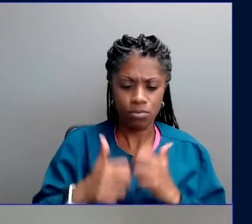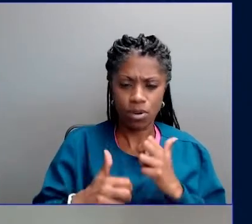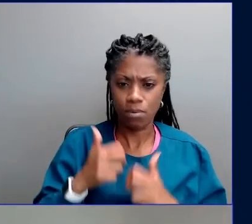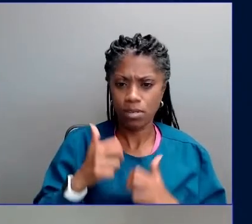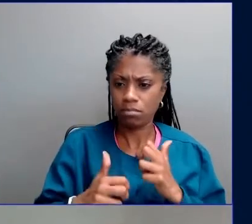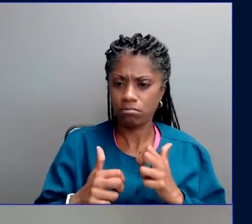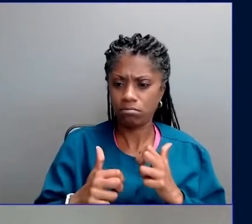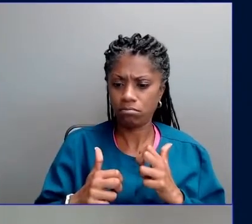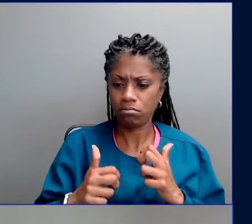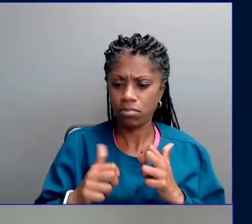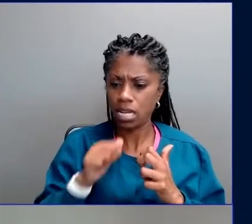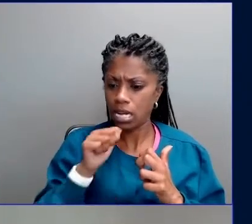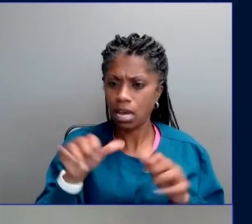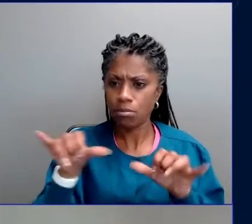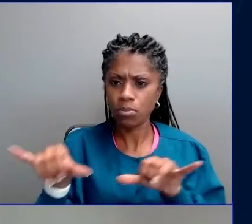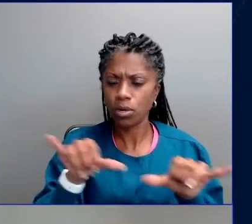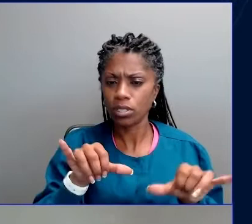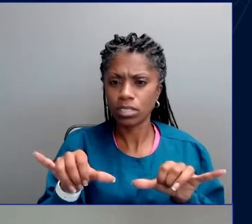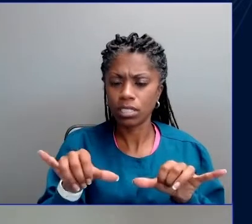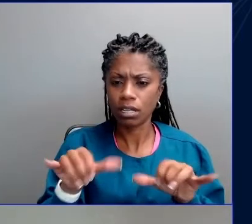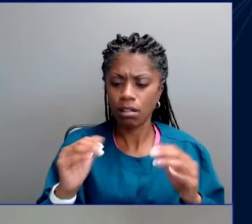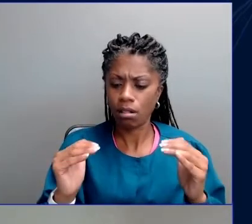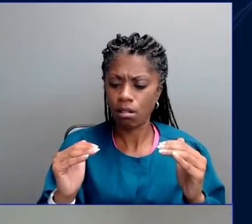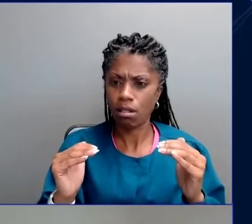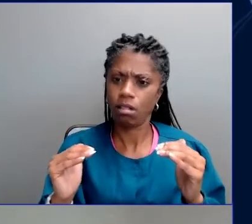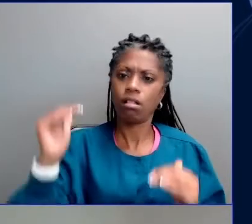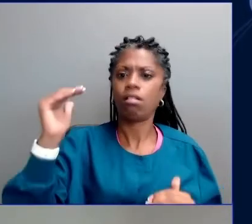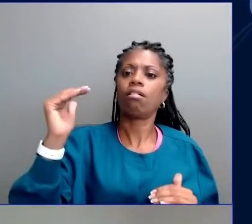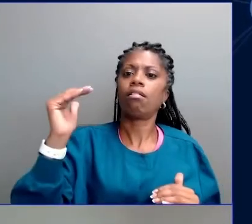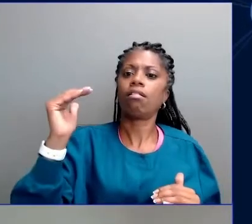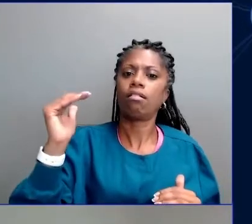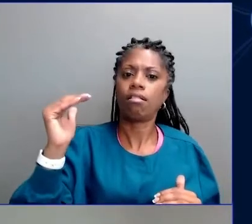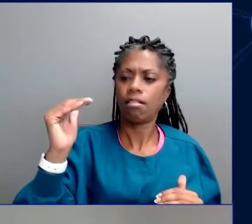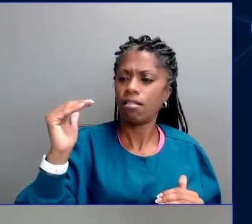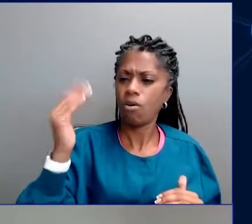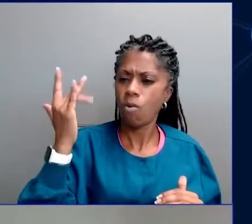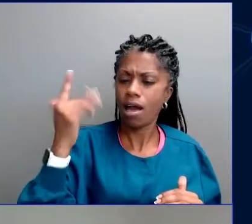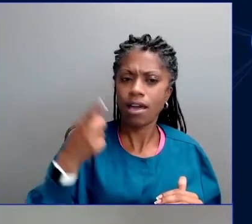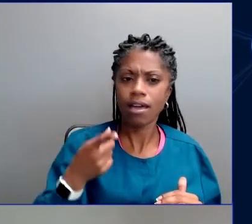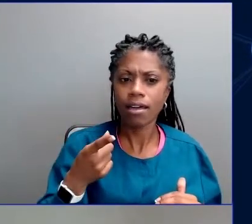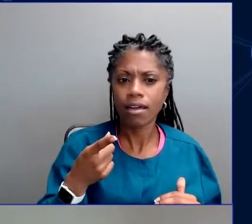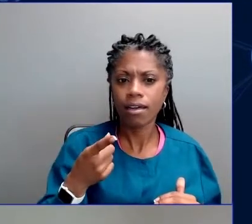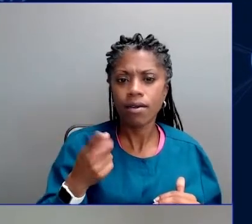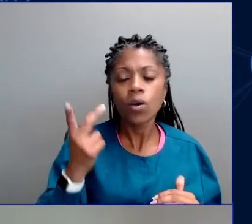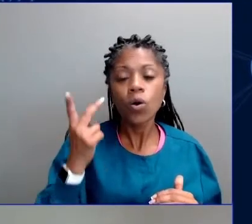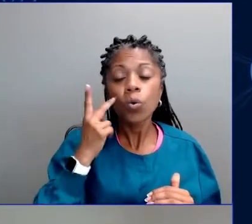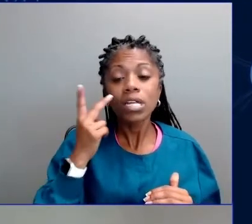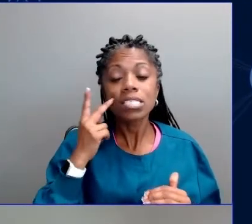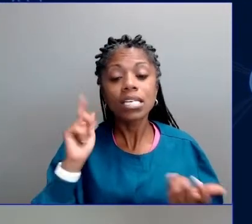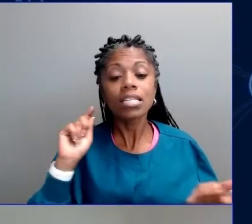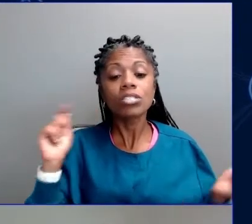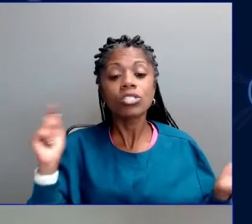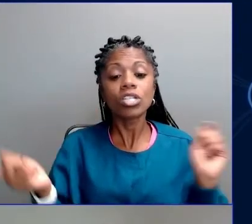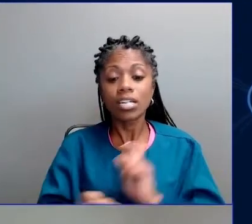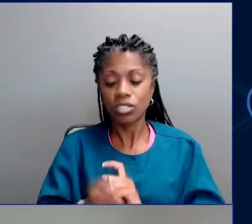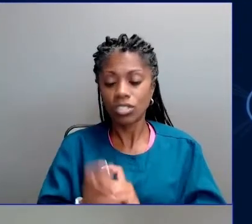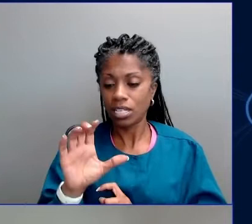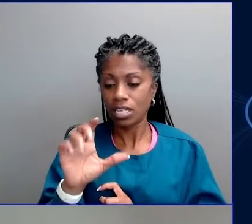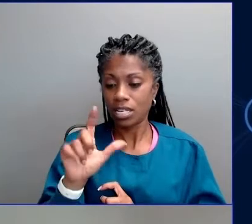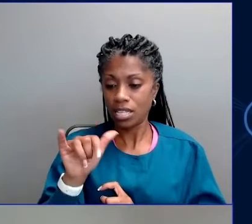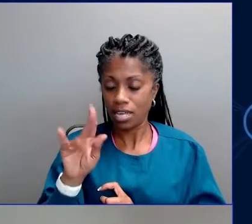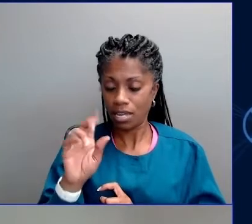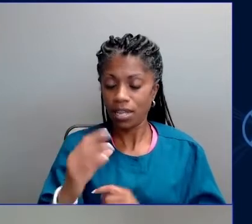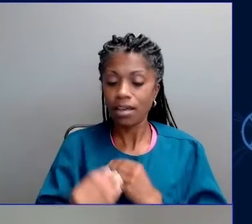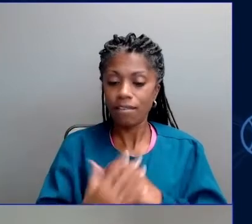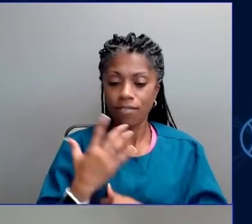affects the poorest and most marginalized peoples. We see that a changing climate affects every single one of us, no matter who we are and where